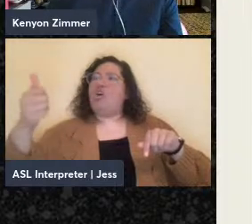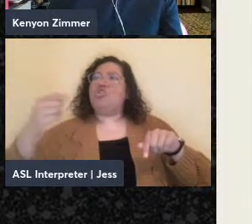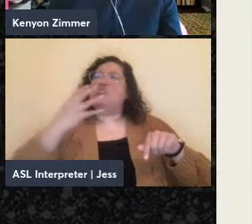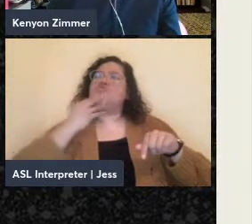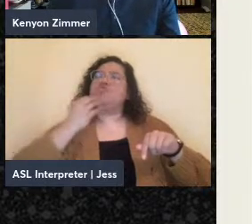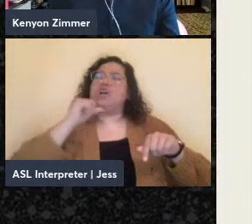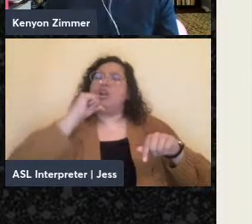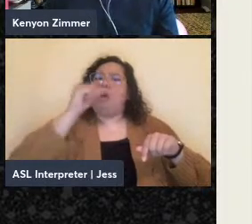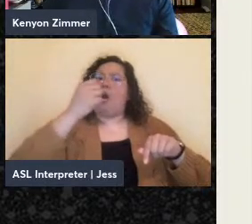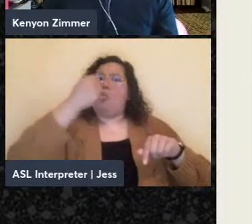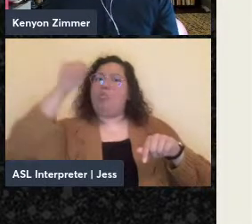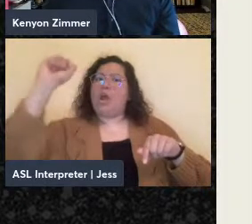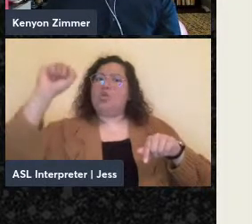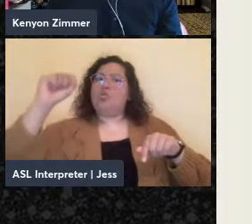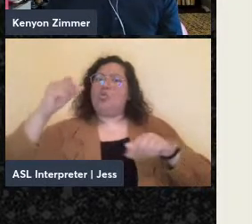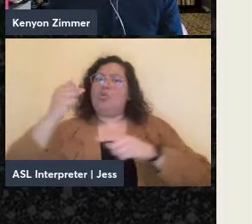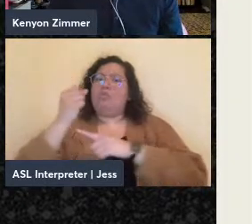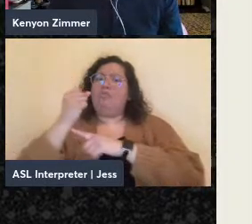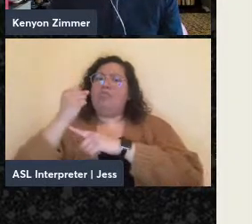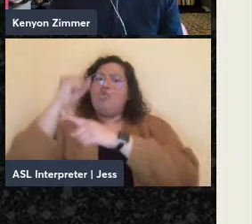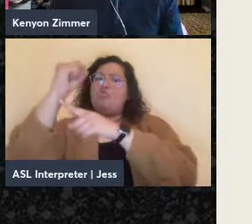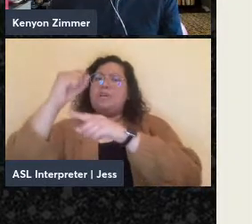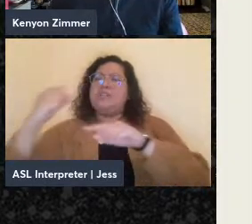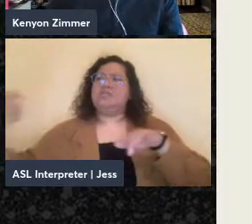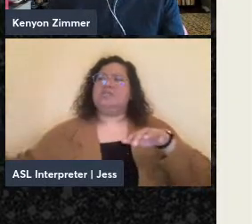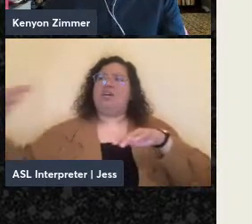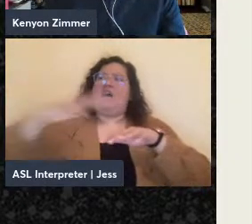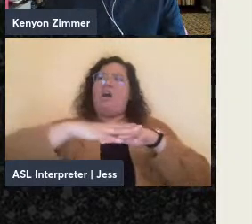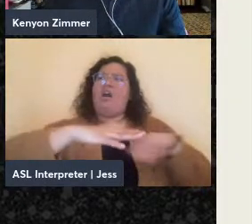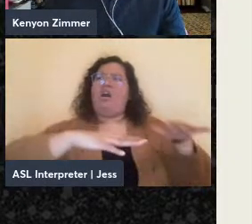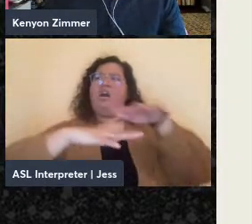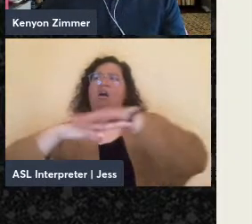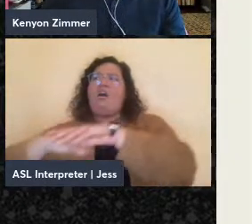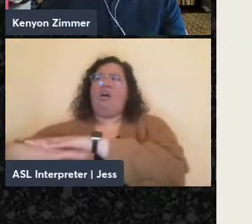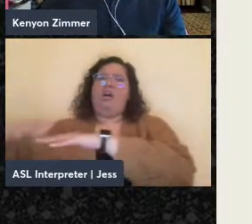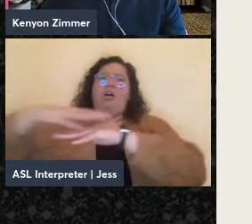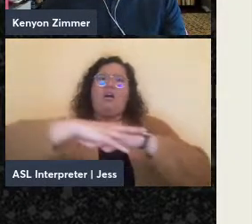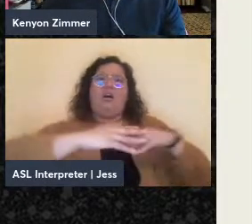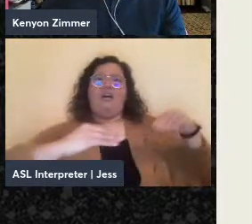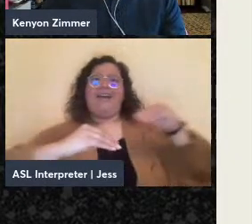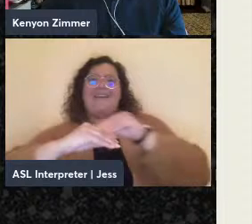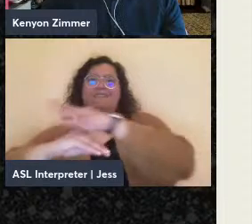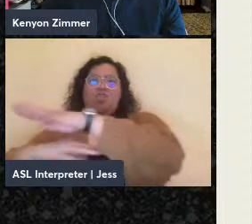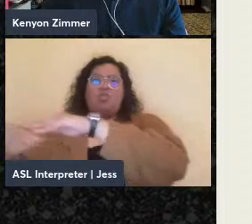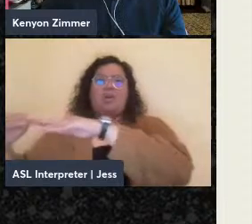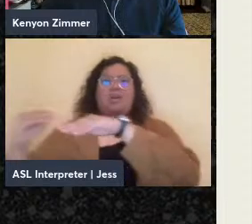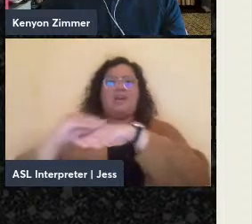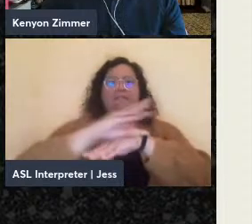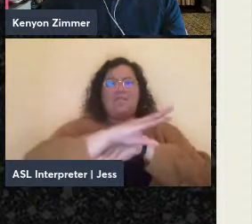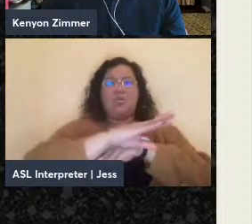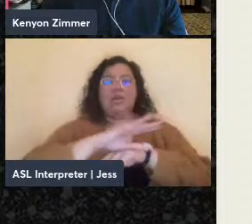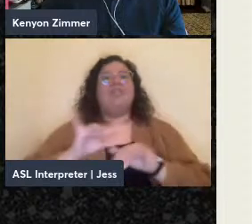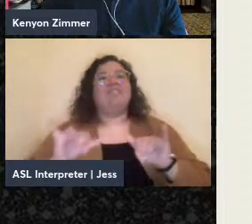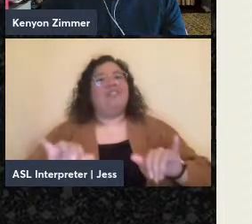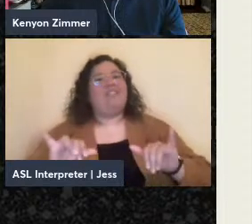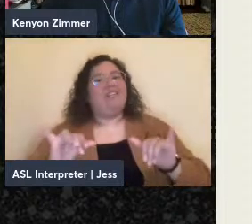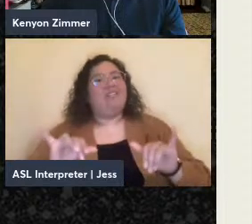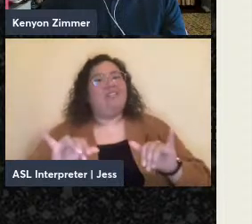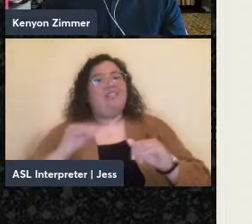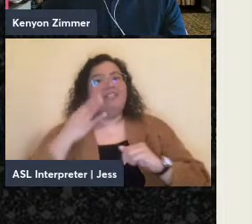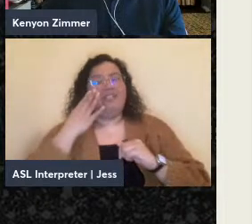influenced them, and was in turn influenced by them. And that there was,